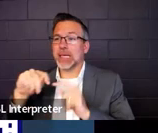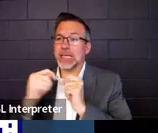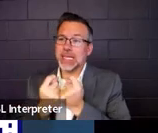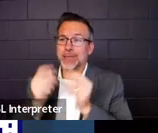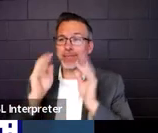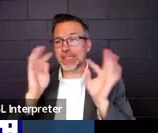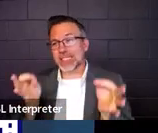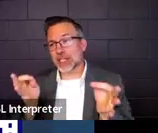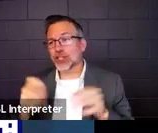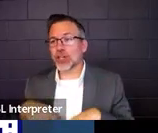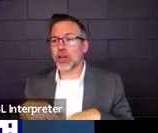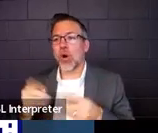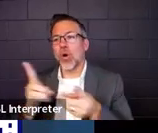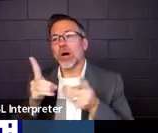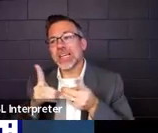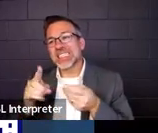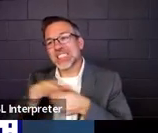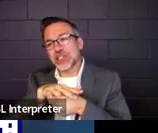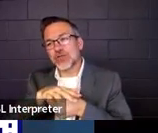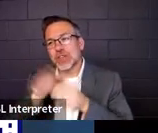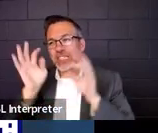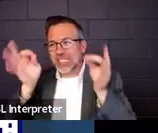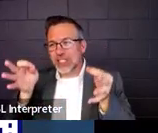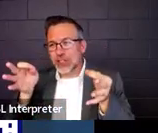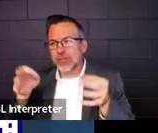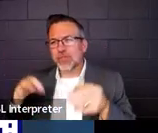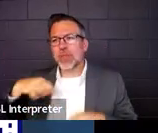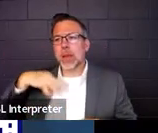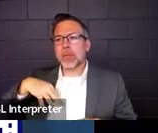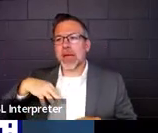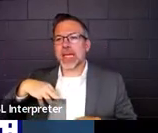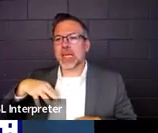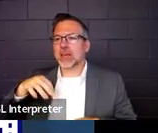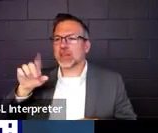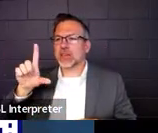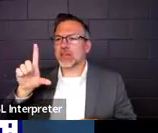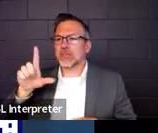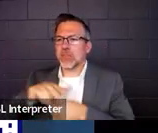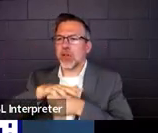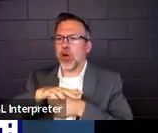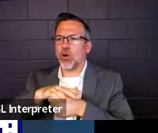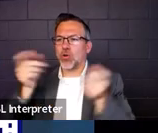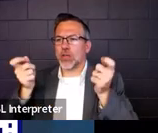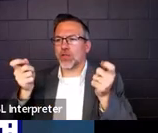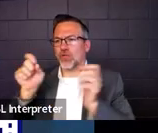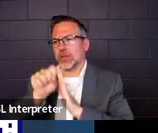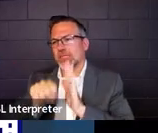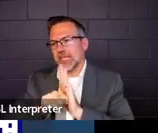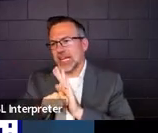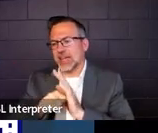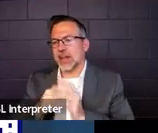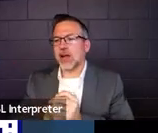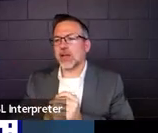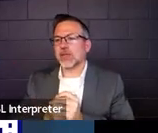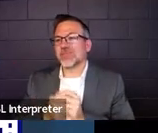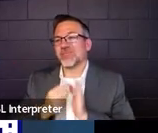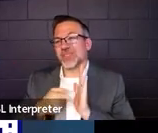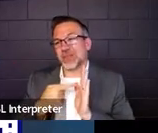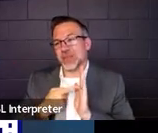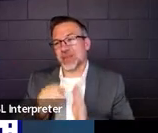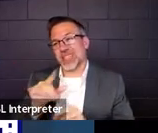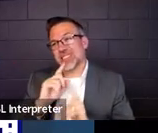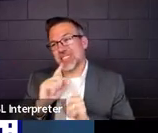it's a district decision because Maine is a local control state. But sometimes that's the answer.